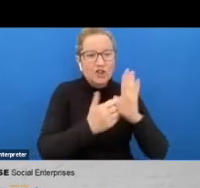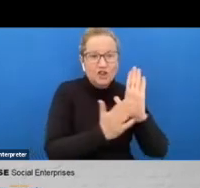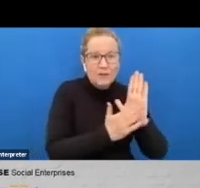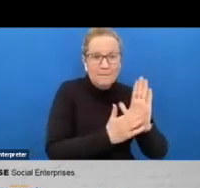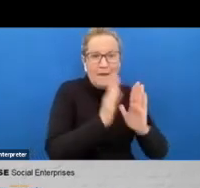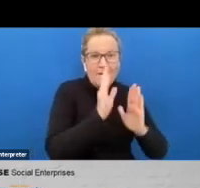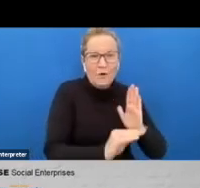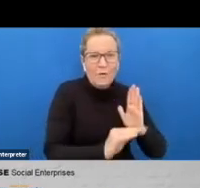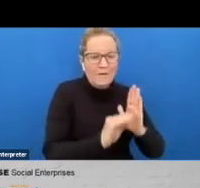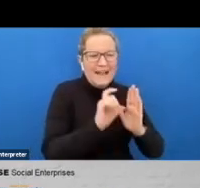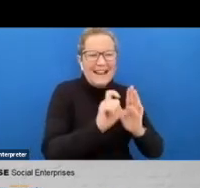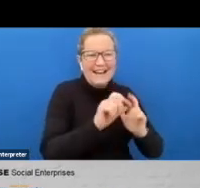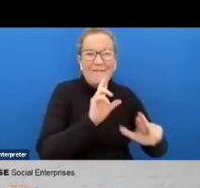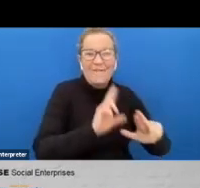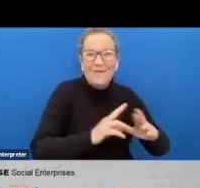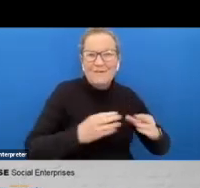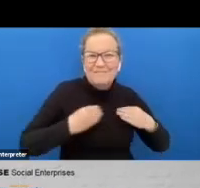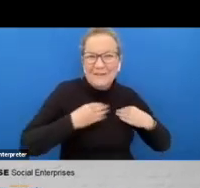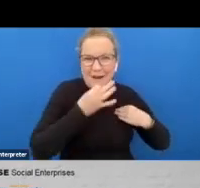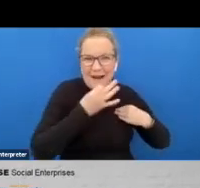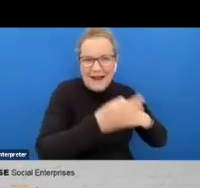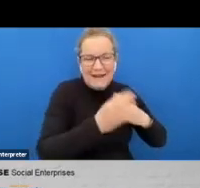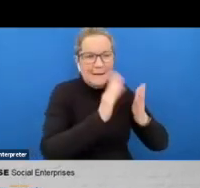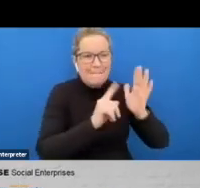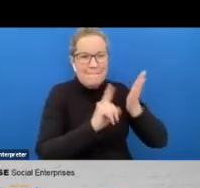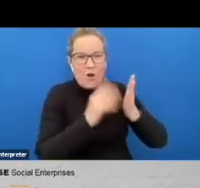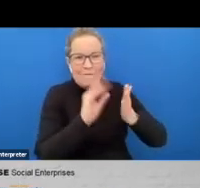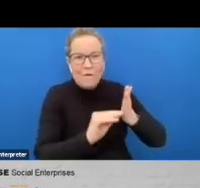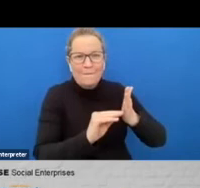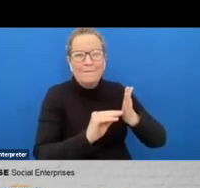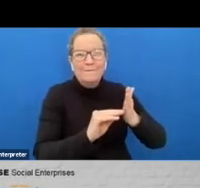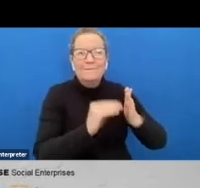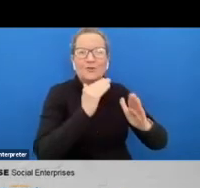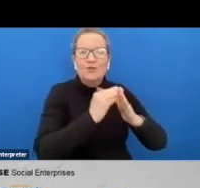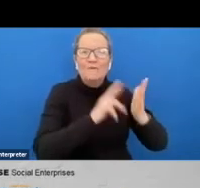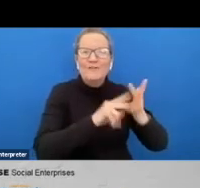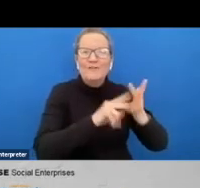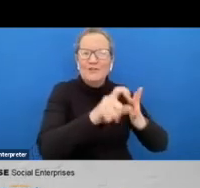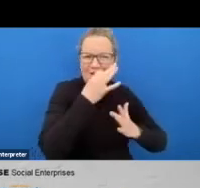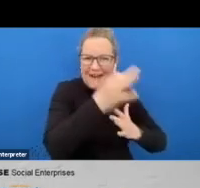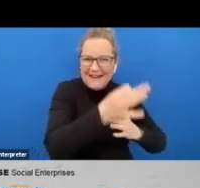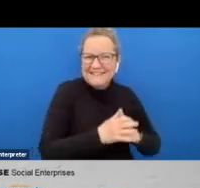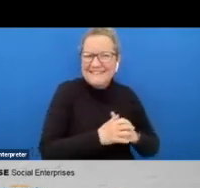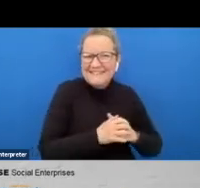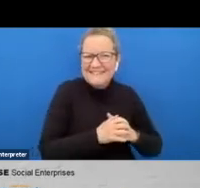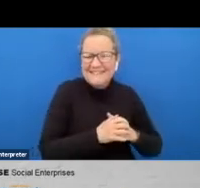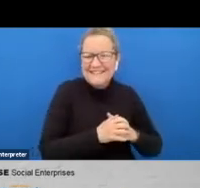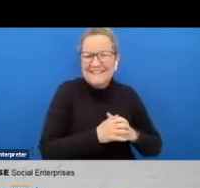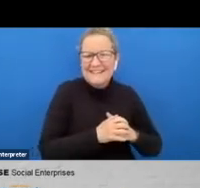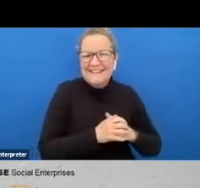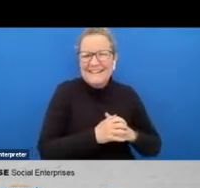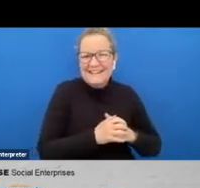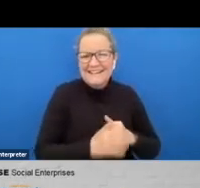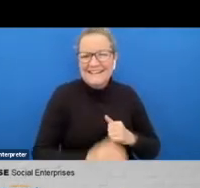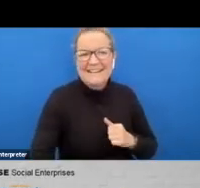that you can ask questions of as well as michael from jobs victoria um we have uh i've just noticed that um